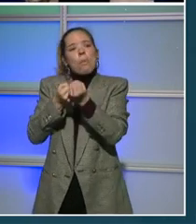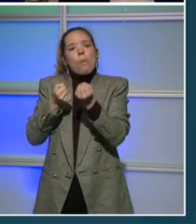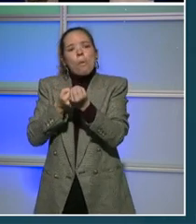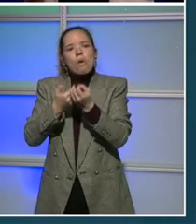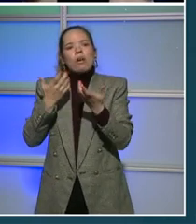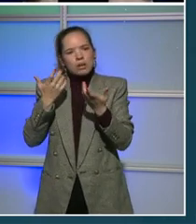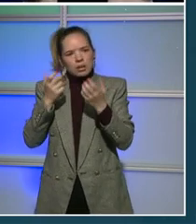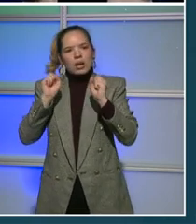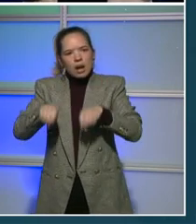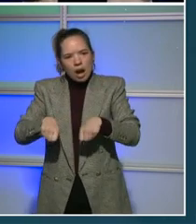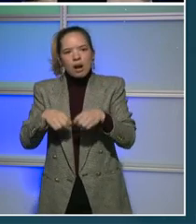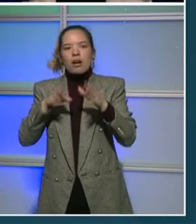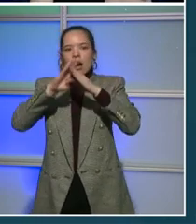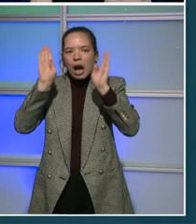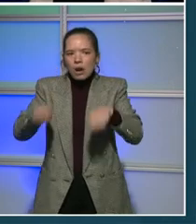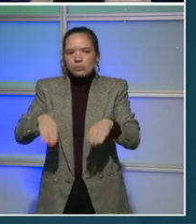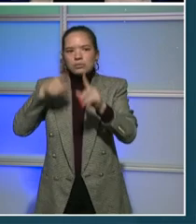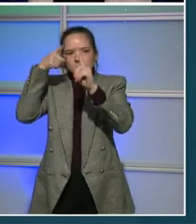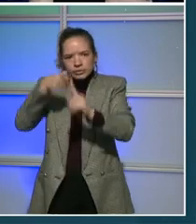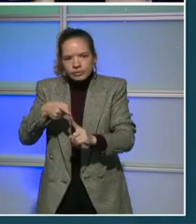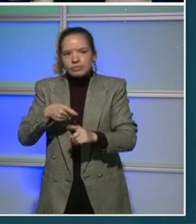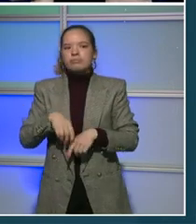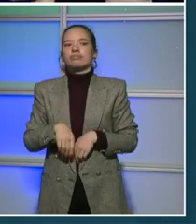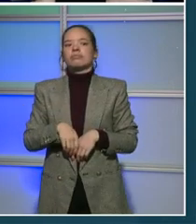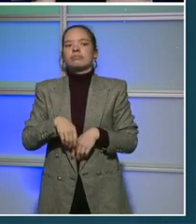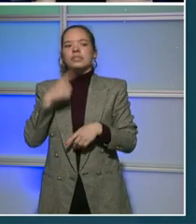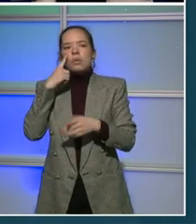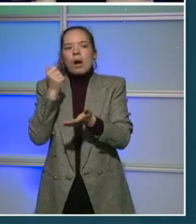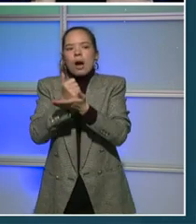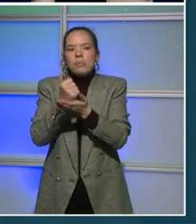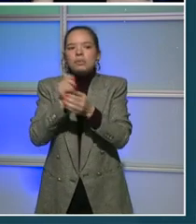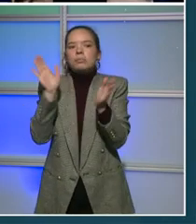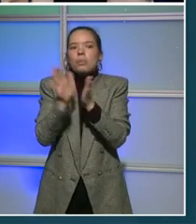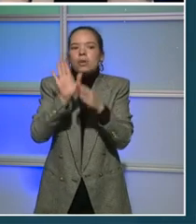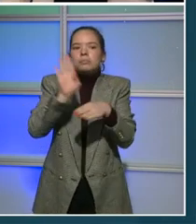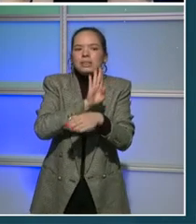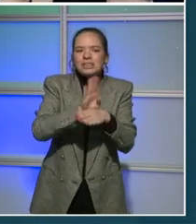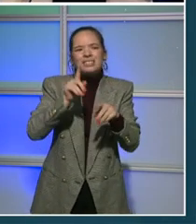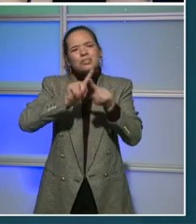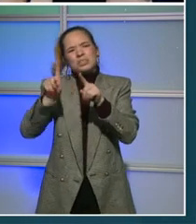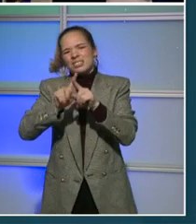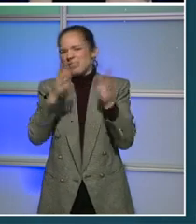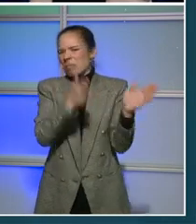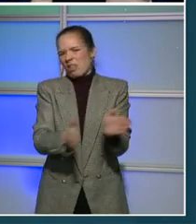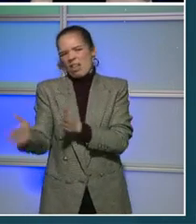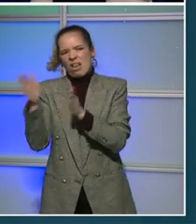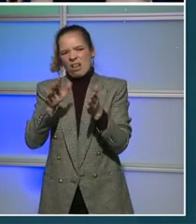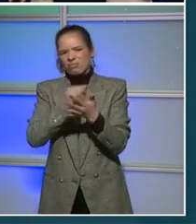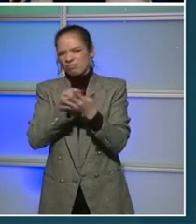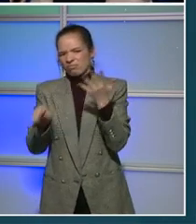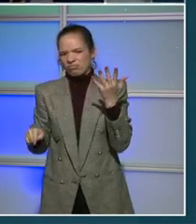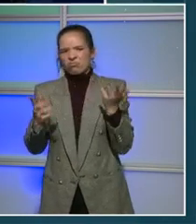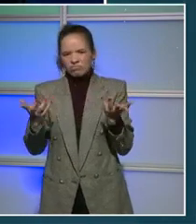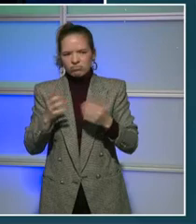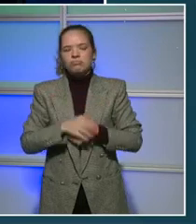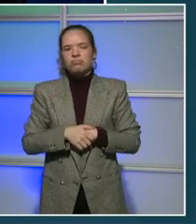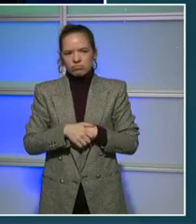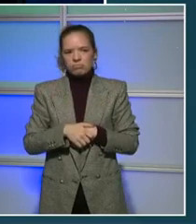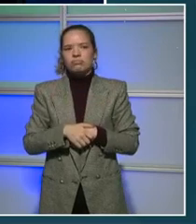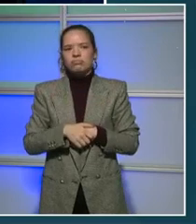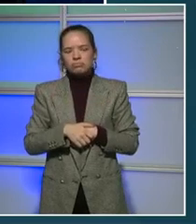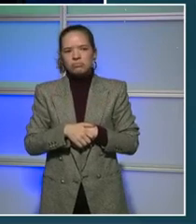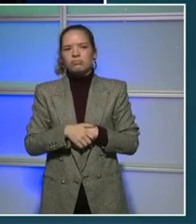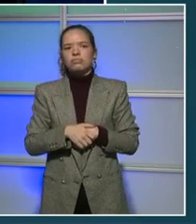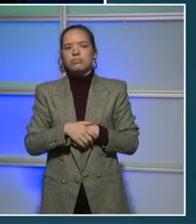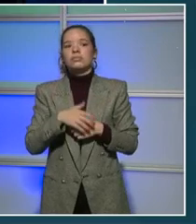assistance to our small businesses, and planning efforts for our city. I will now turn it over to City Administrator Kevin Donahue to